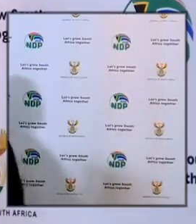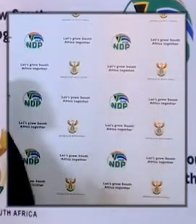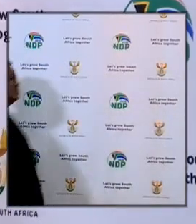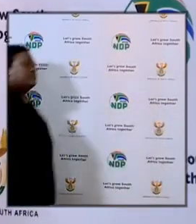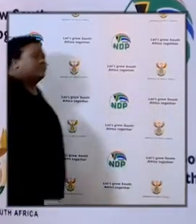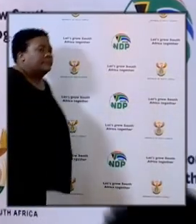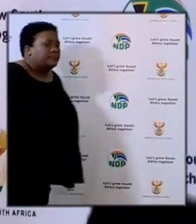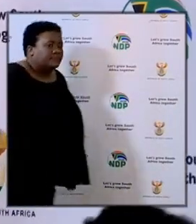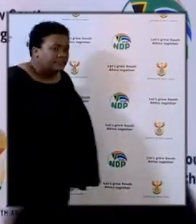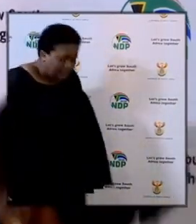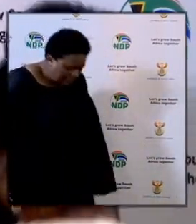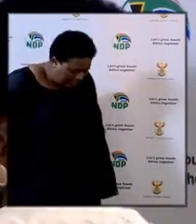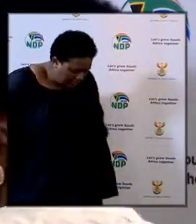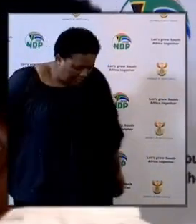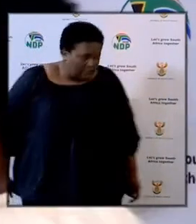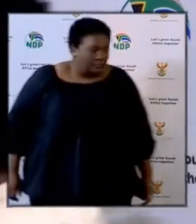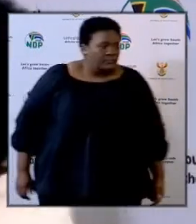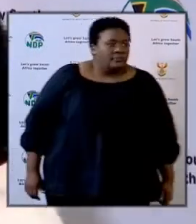position here.